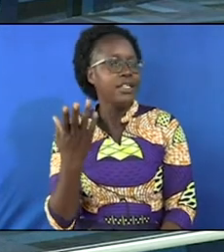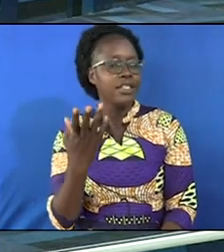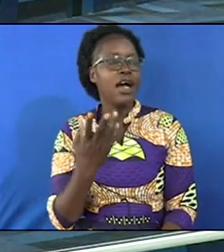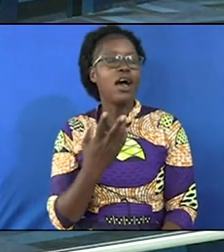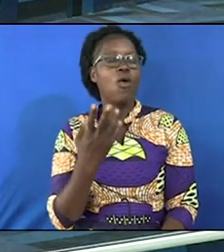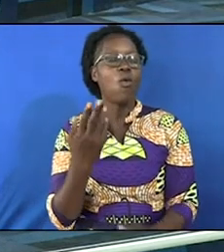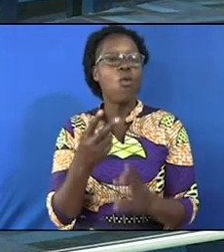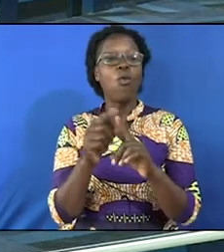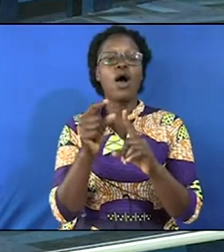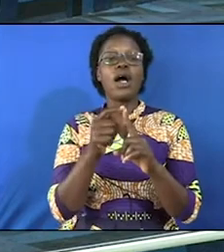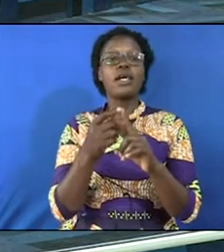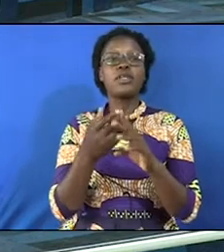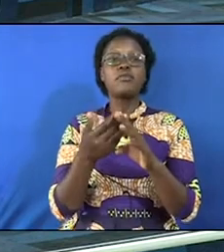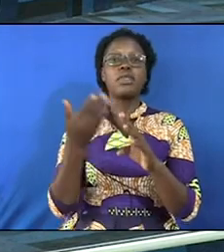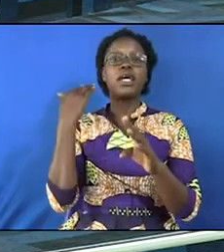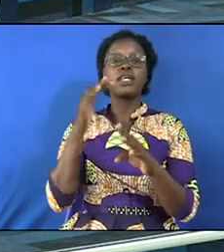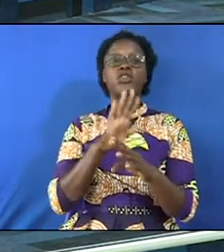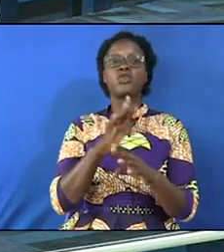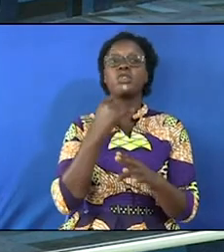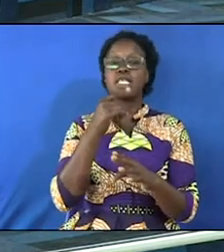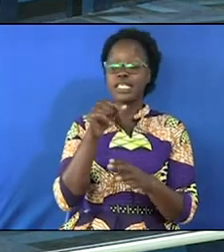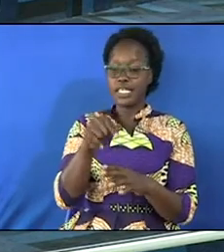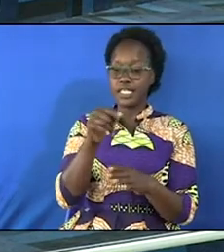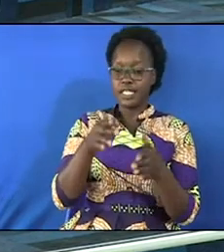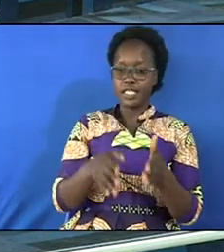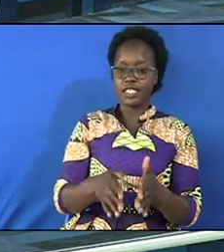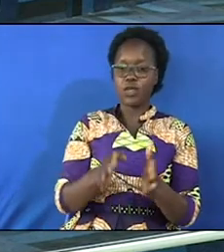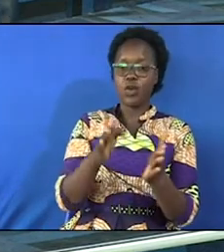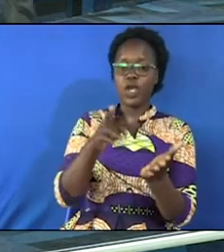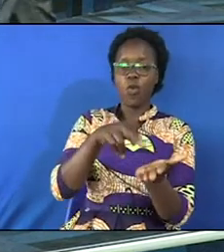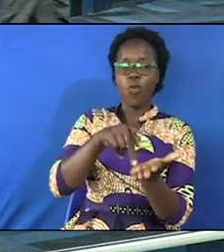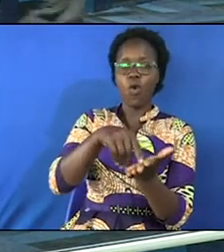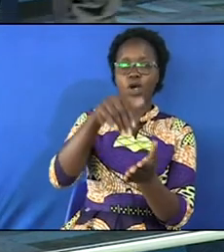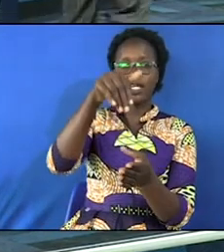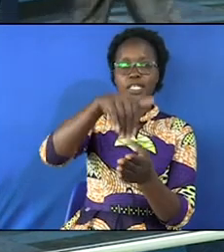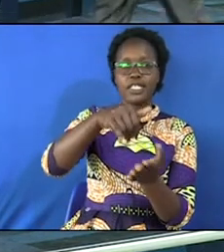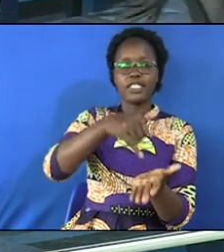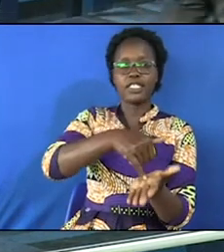you saying this is the way walk in it